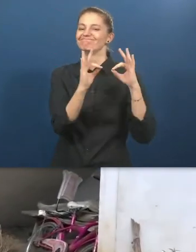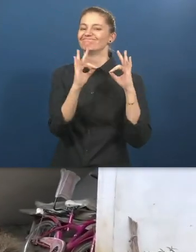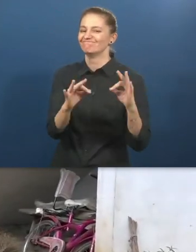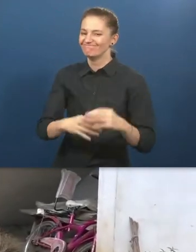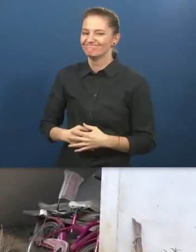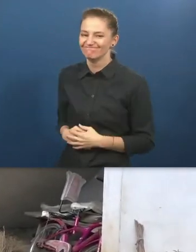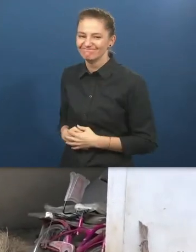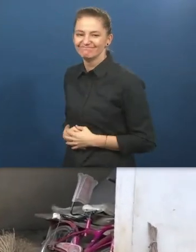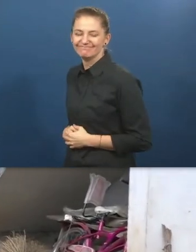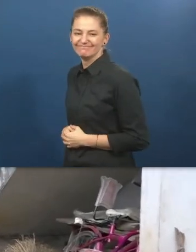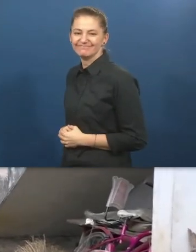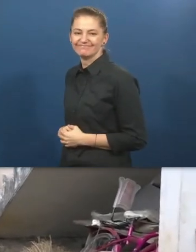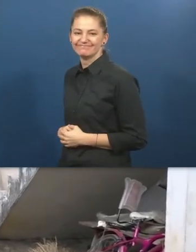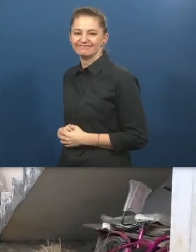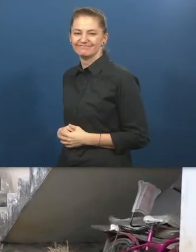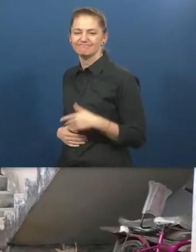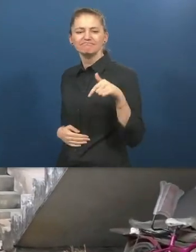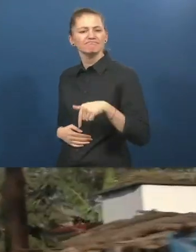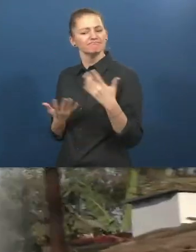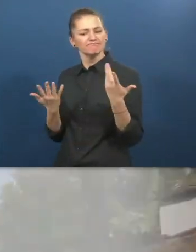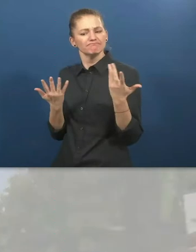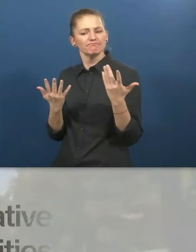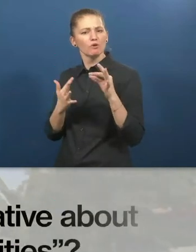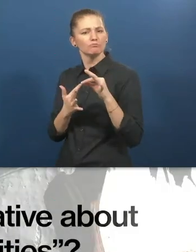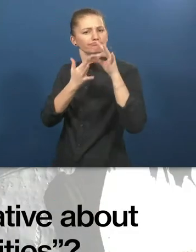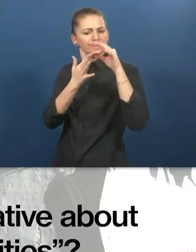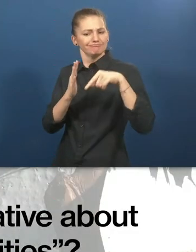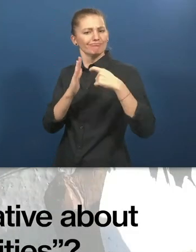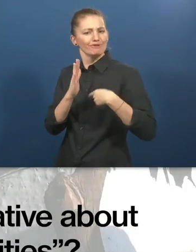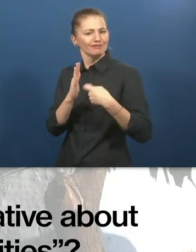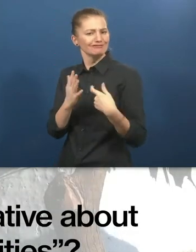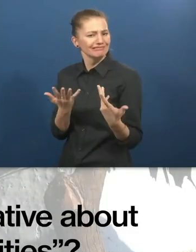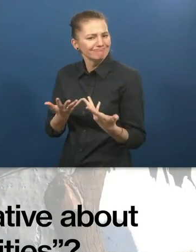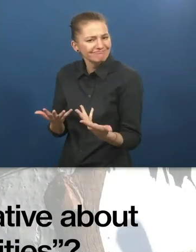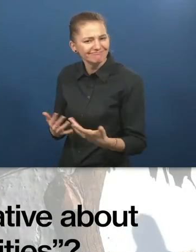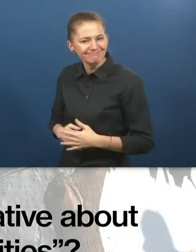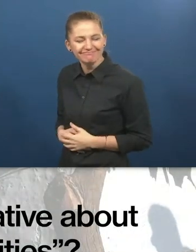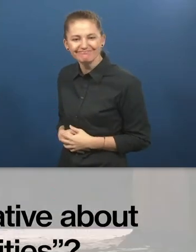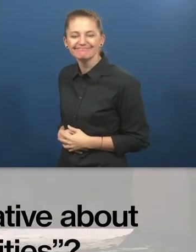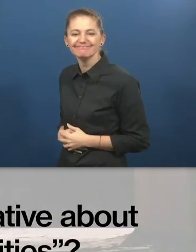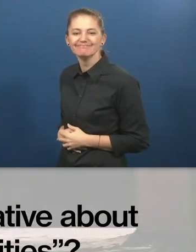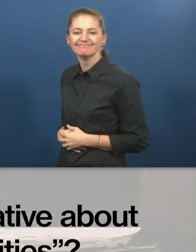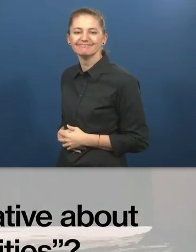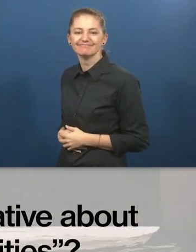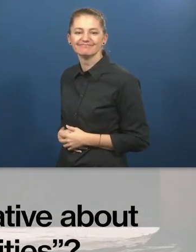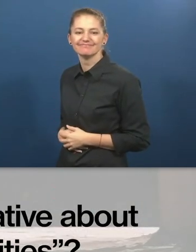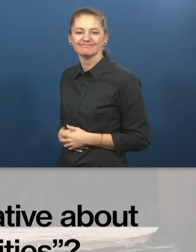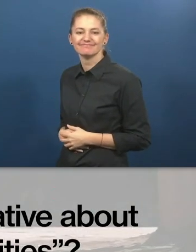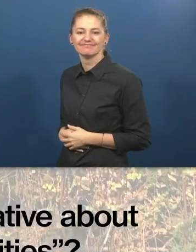earning members of society. What is unique and innovative about income generation activities?